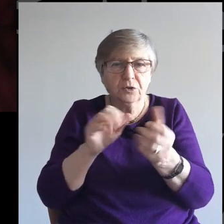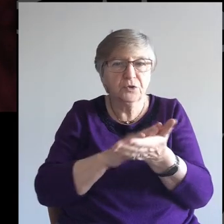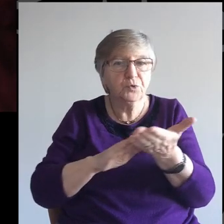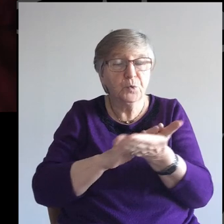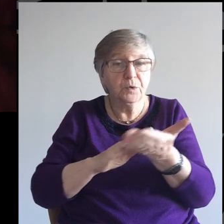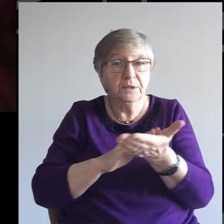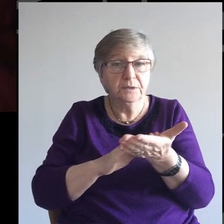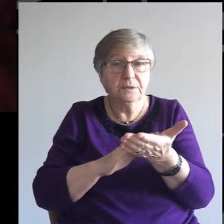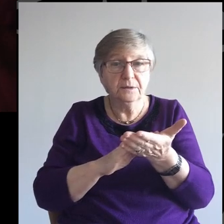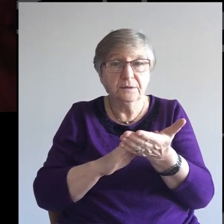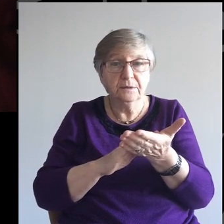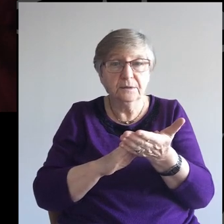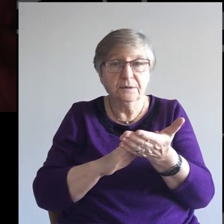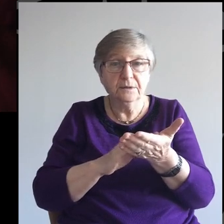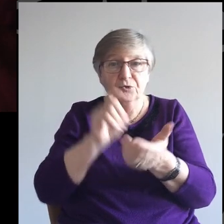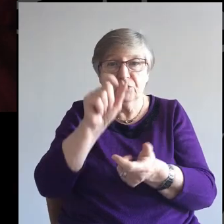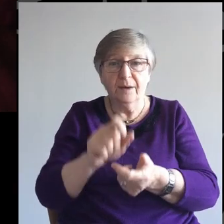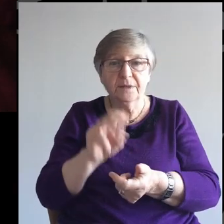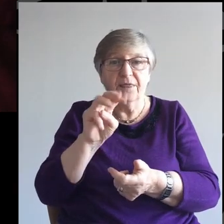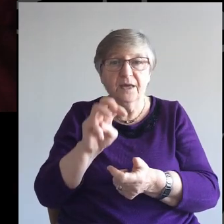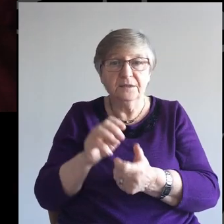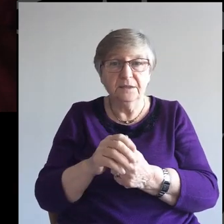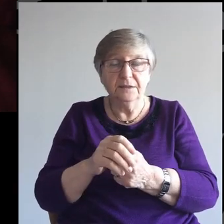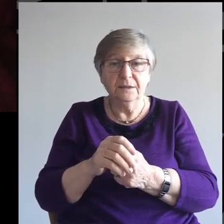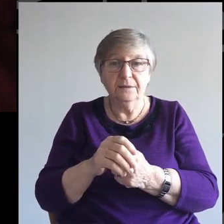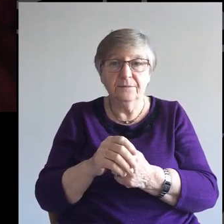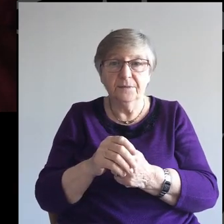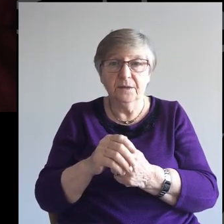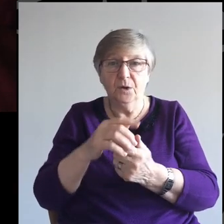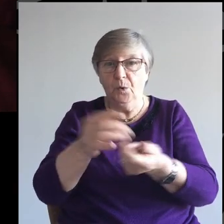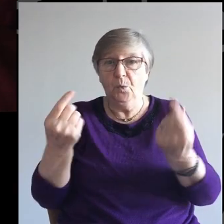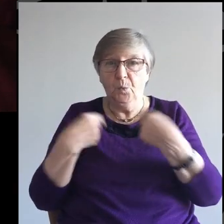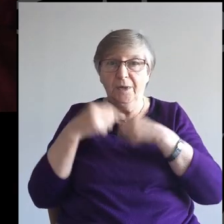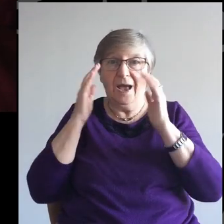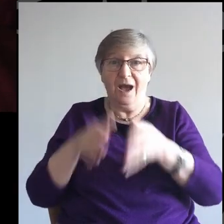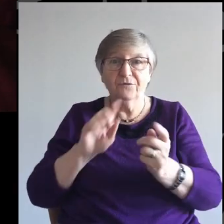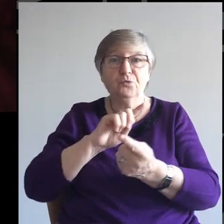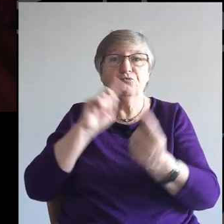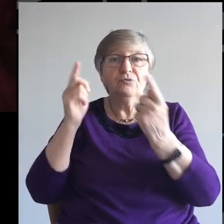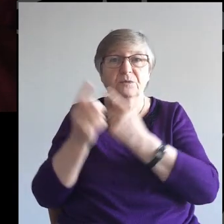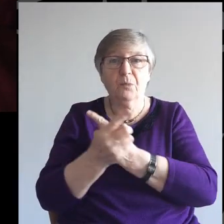Matthew chapter 13. There is a response called for now.